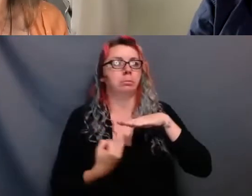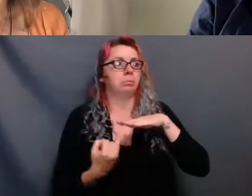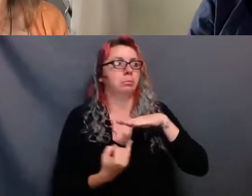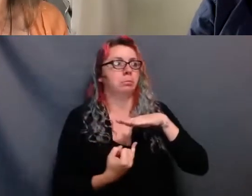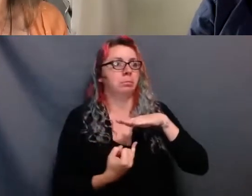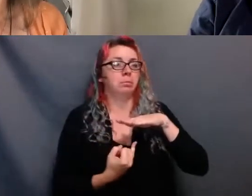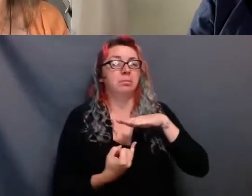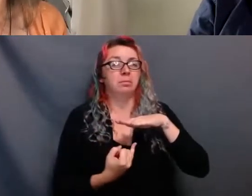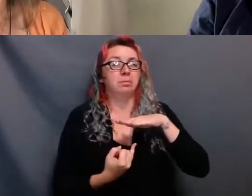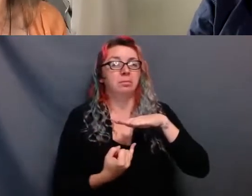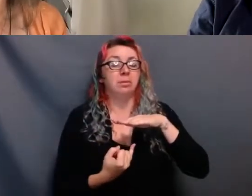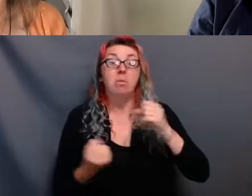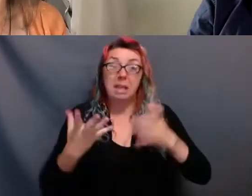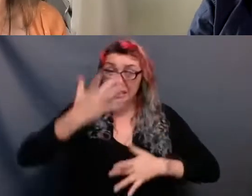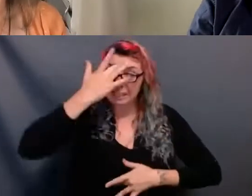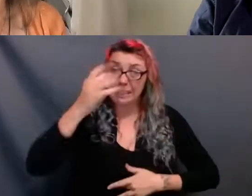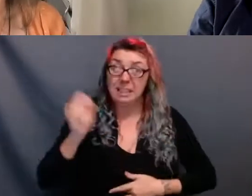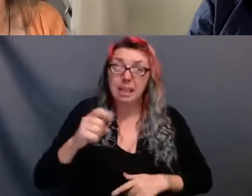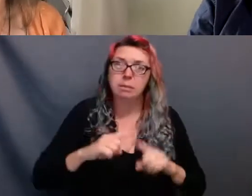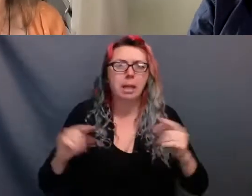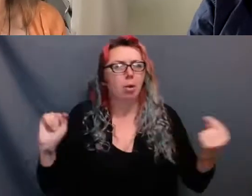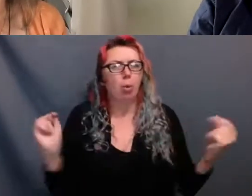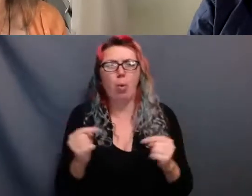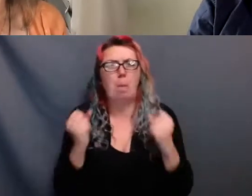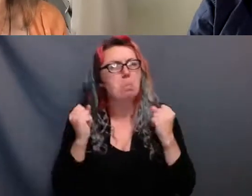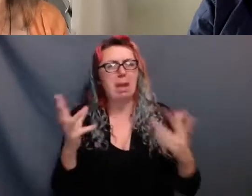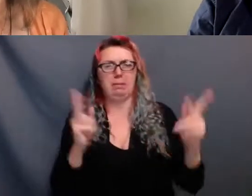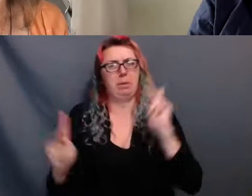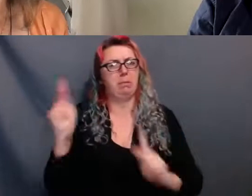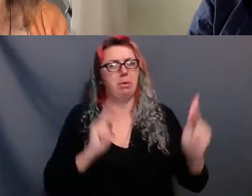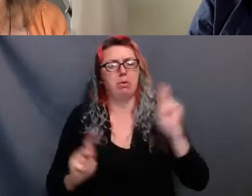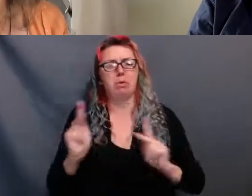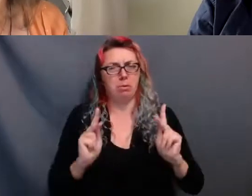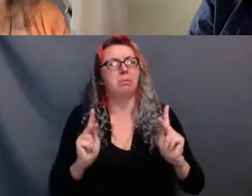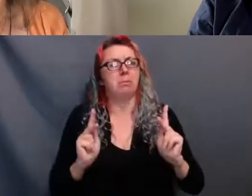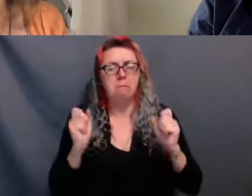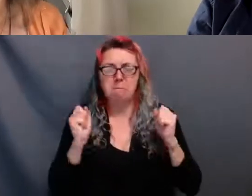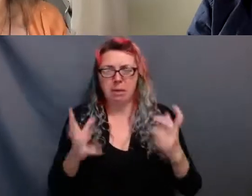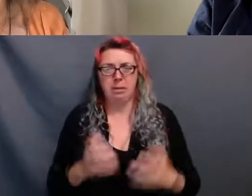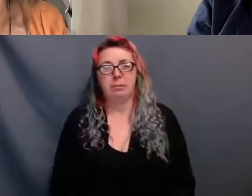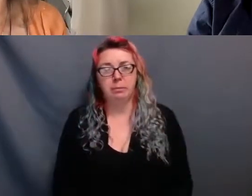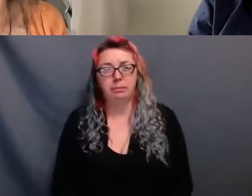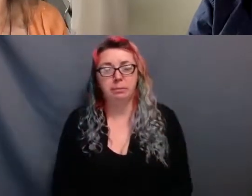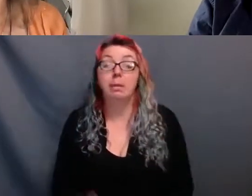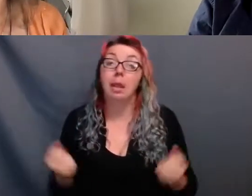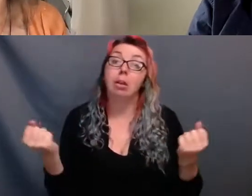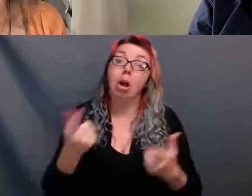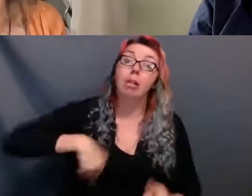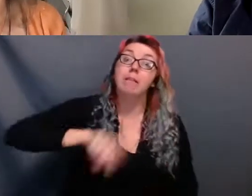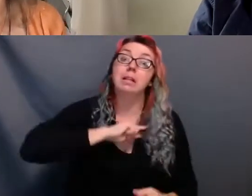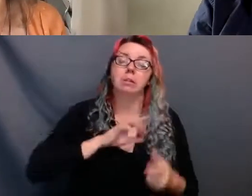and injured we're all in this together because all my relations.